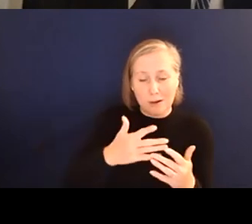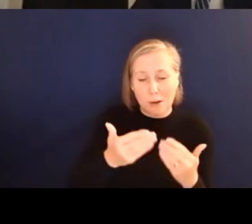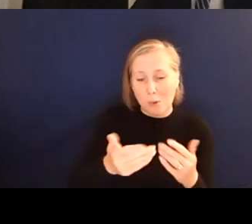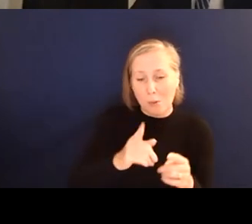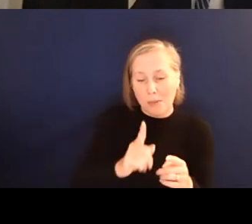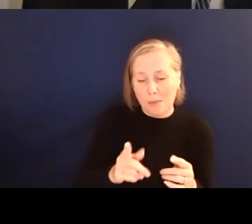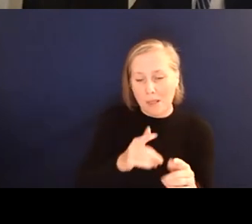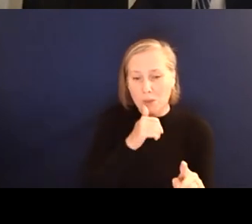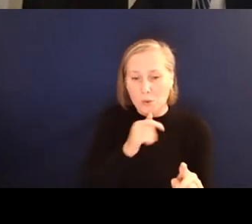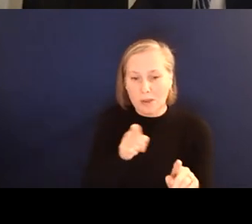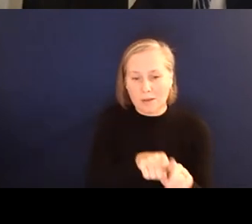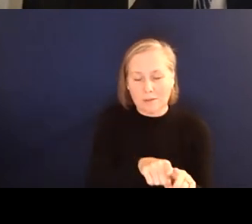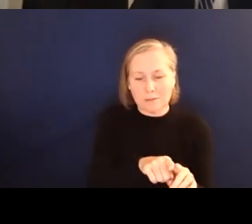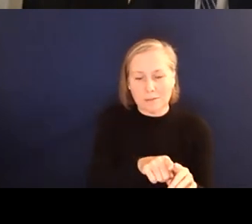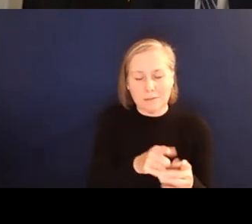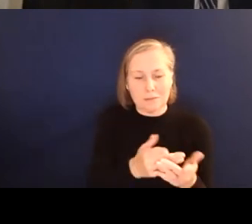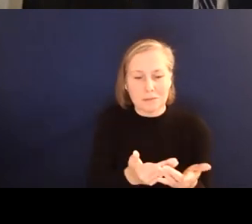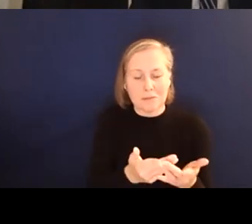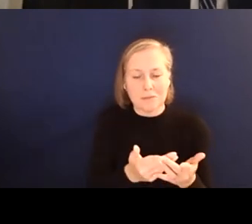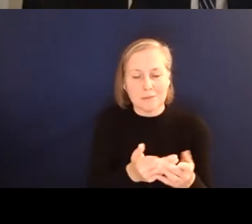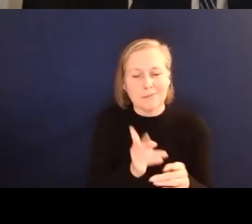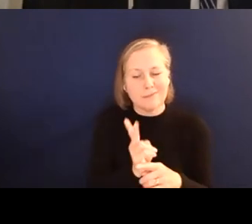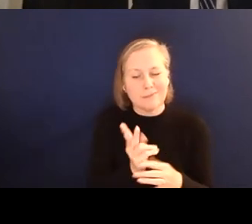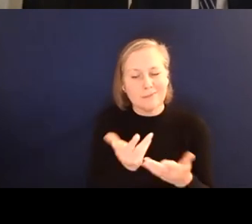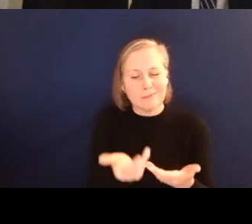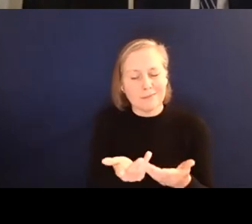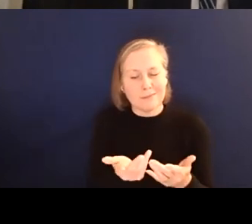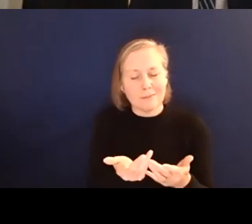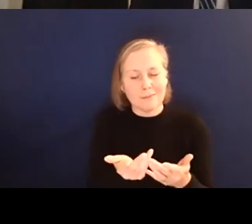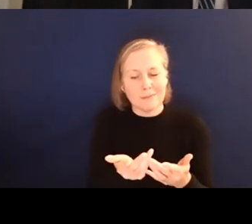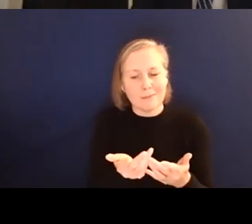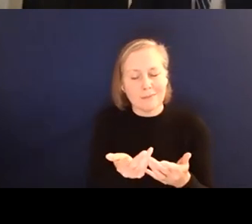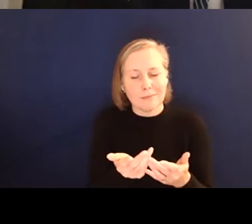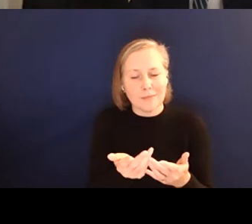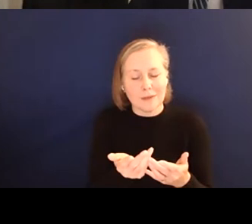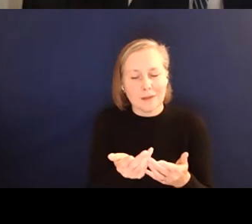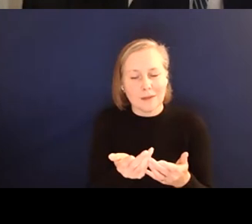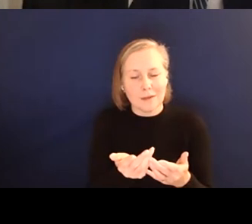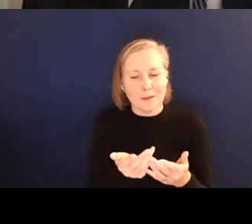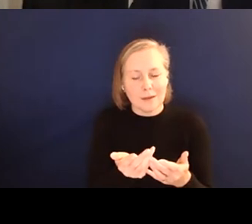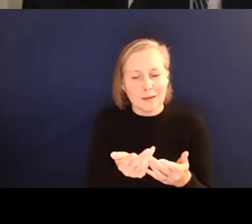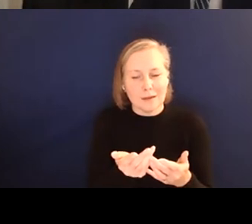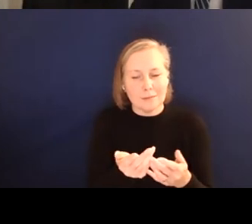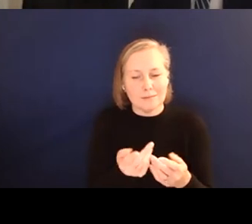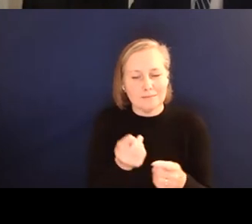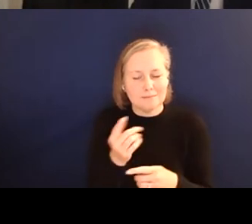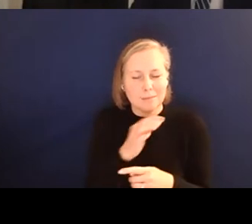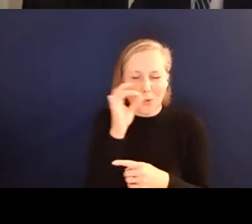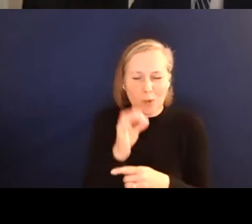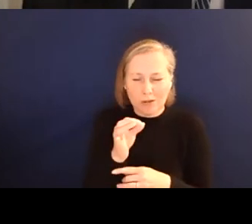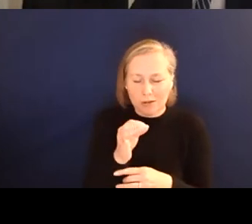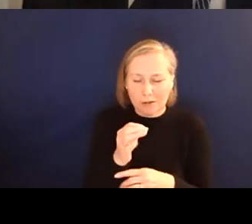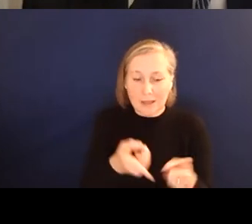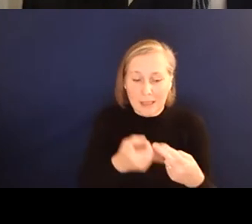using the same. But then again, the elite went to the session of whether those vehicles would be accessible